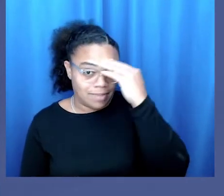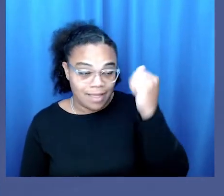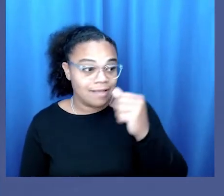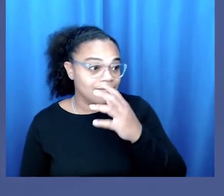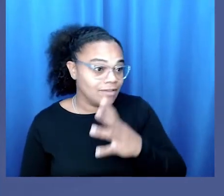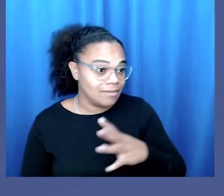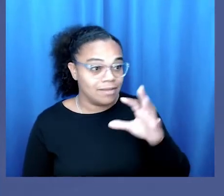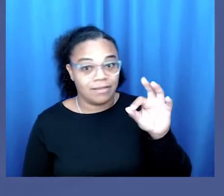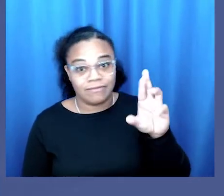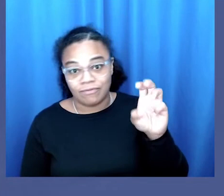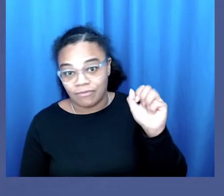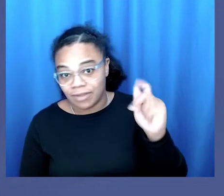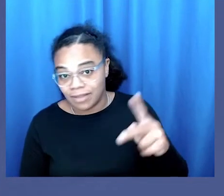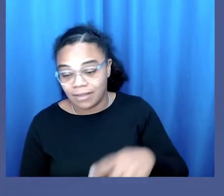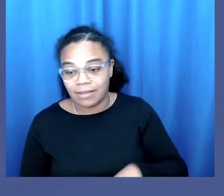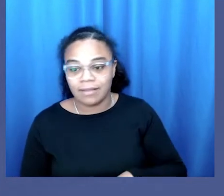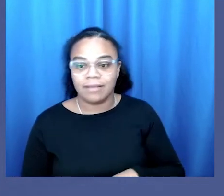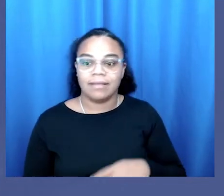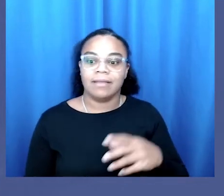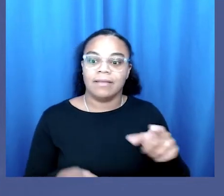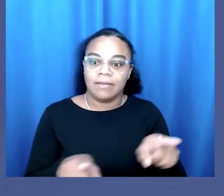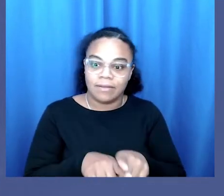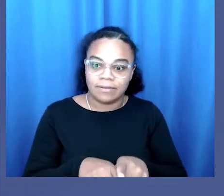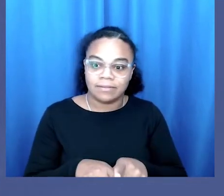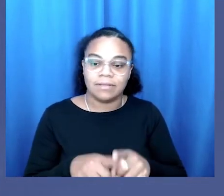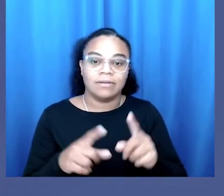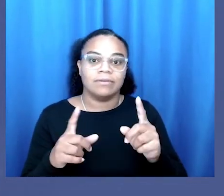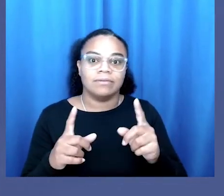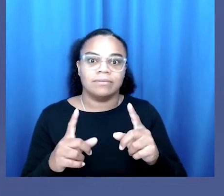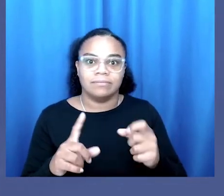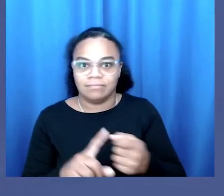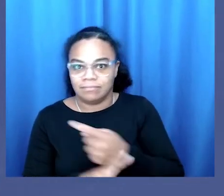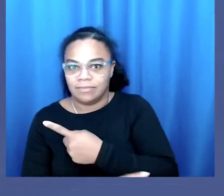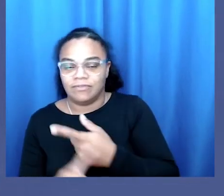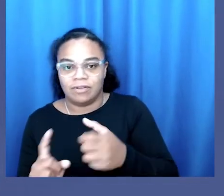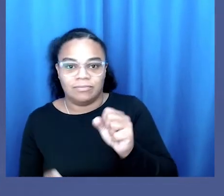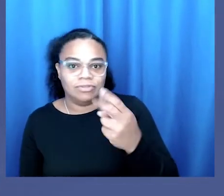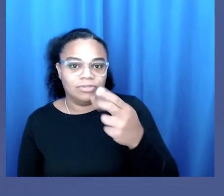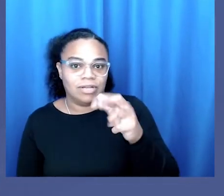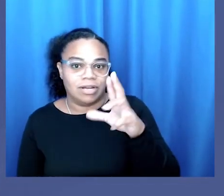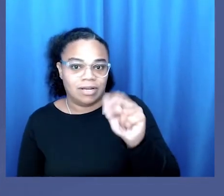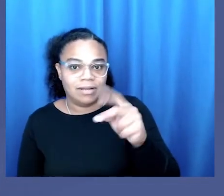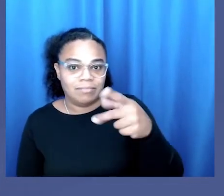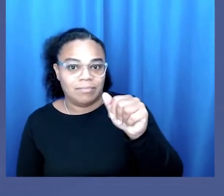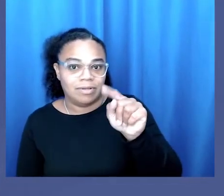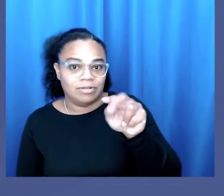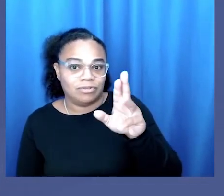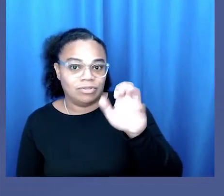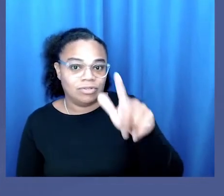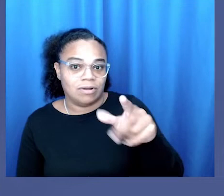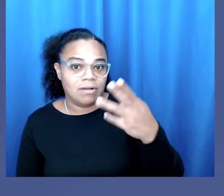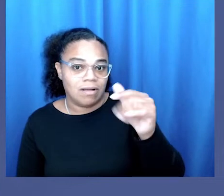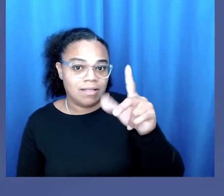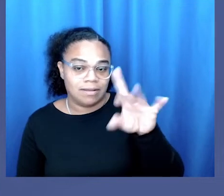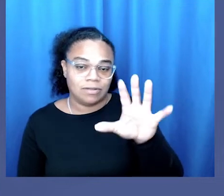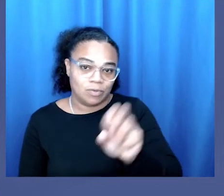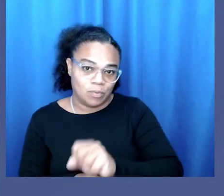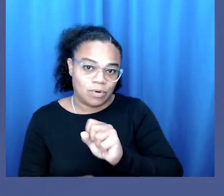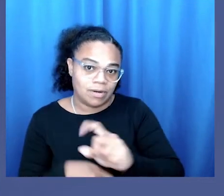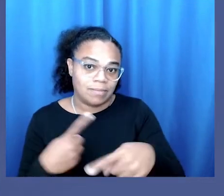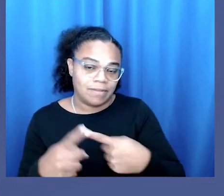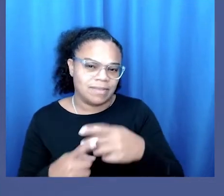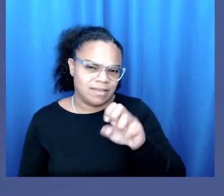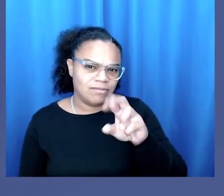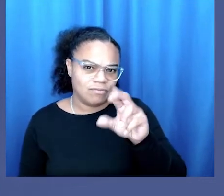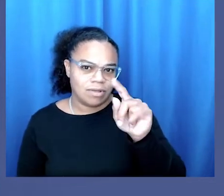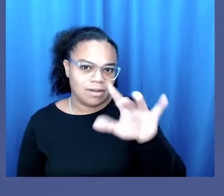black, female, freak. Following yet also diverging from Sharon Patricia Holland's work on the material function of the erotic,